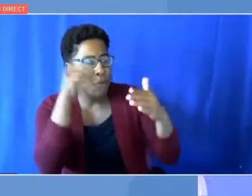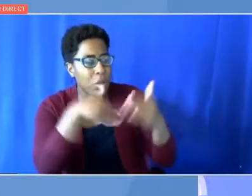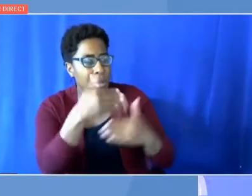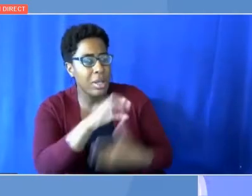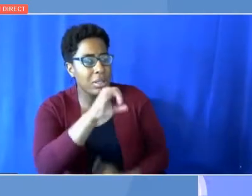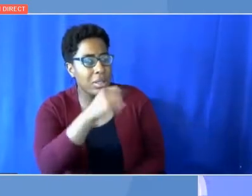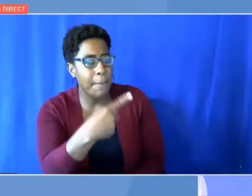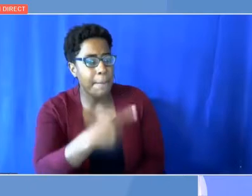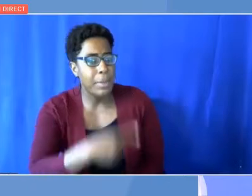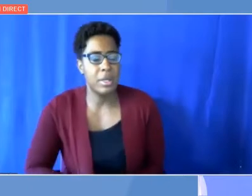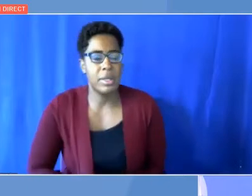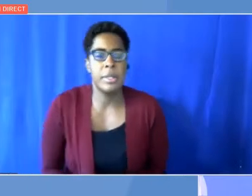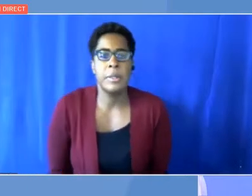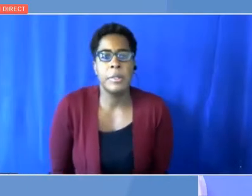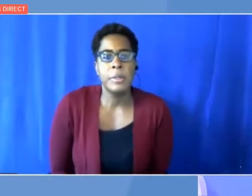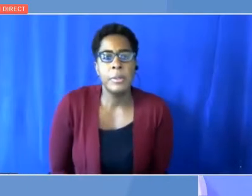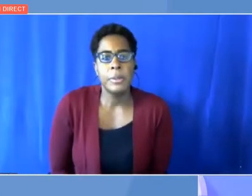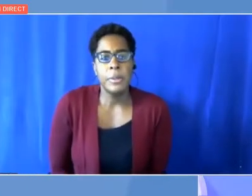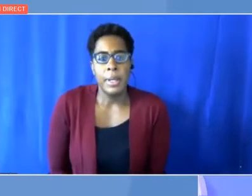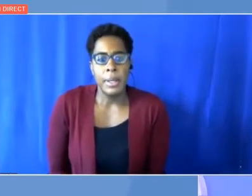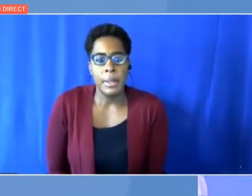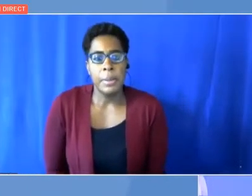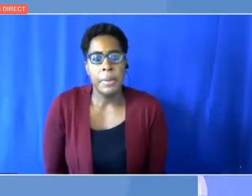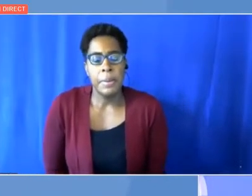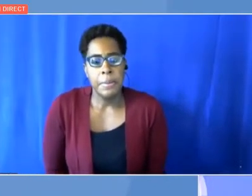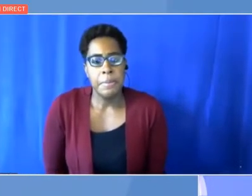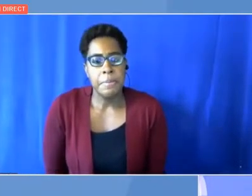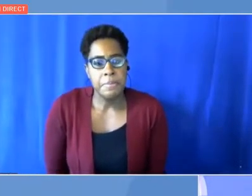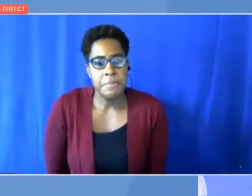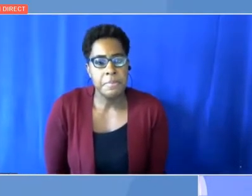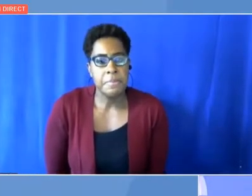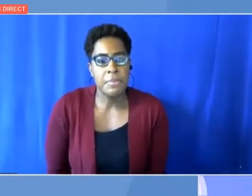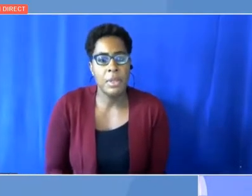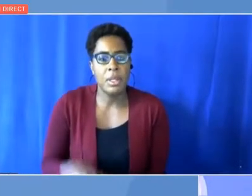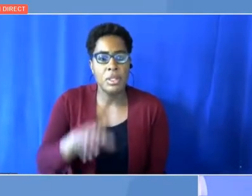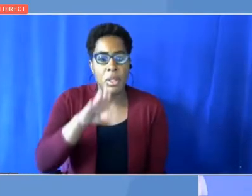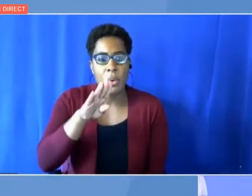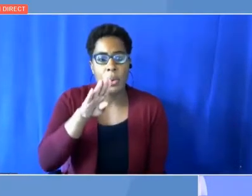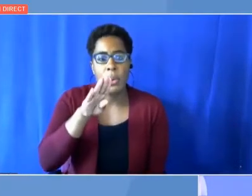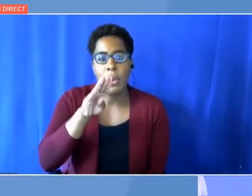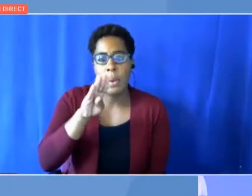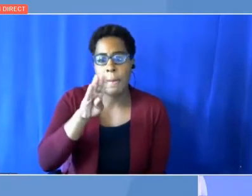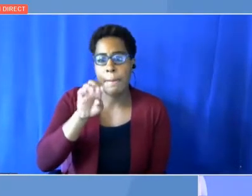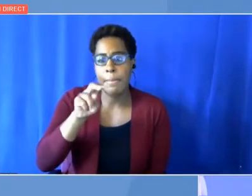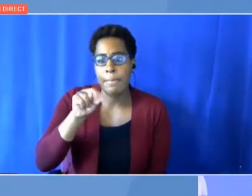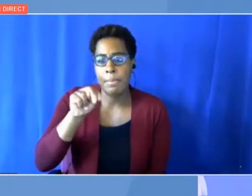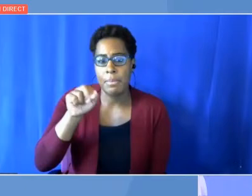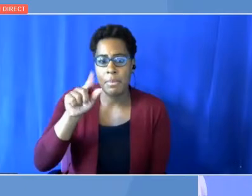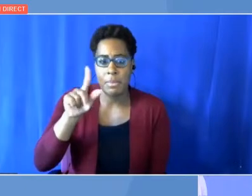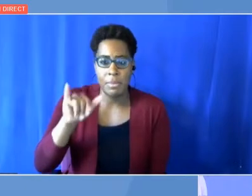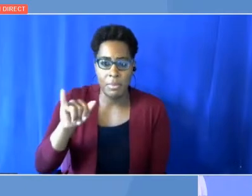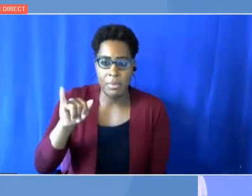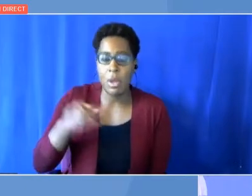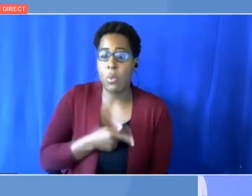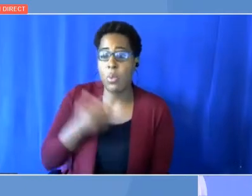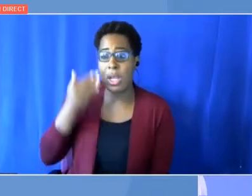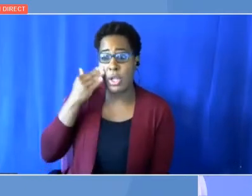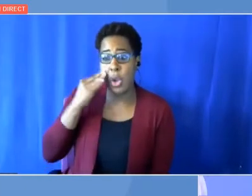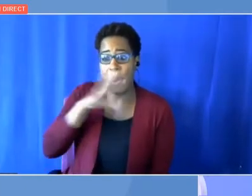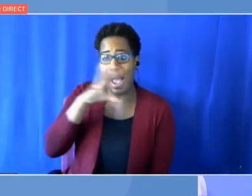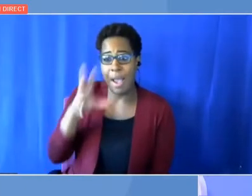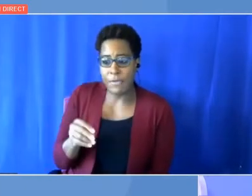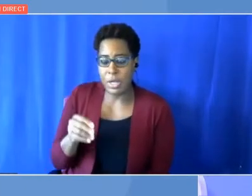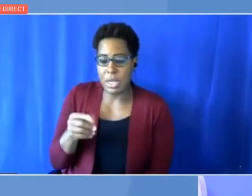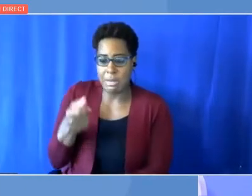Well, I think we all know Africa being a land of solutions and a land of action.